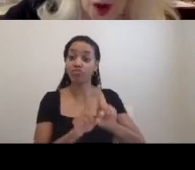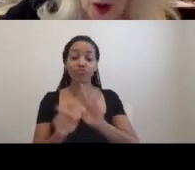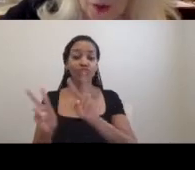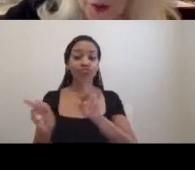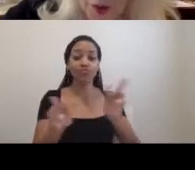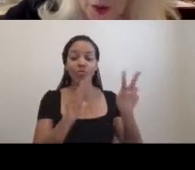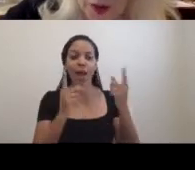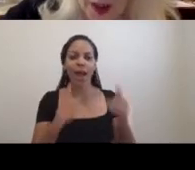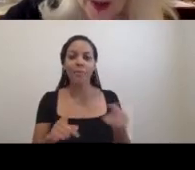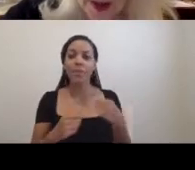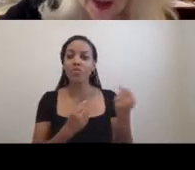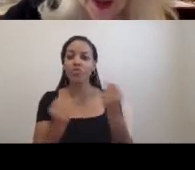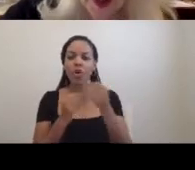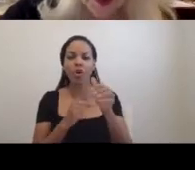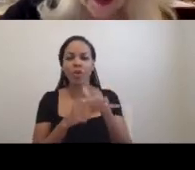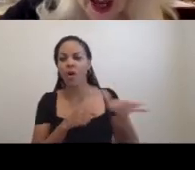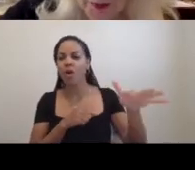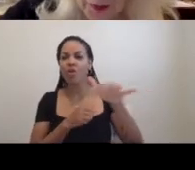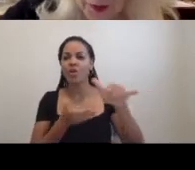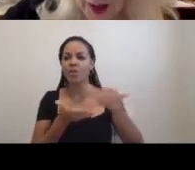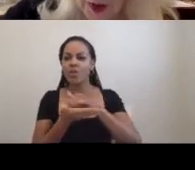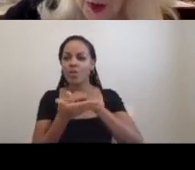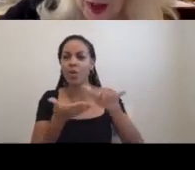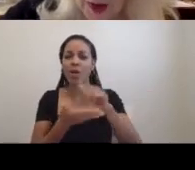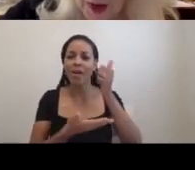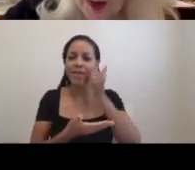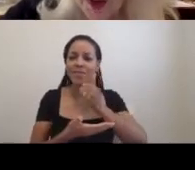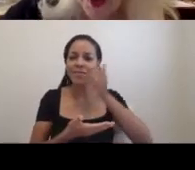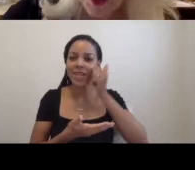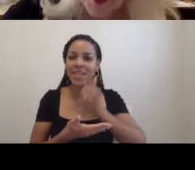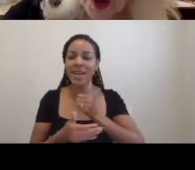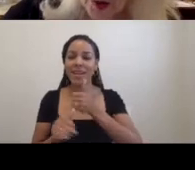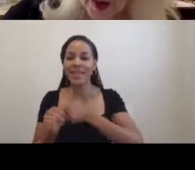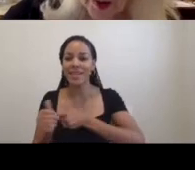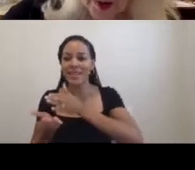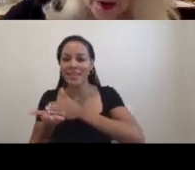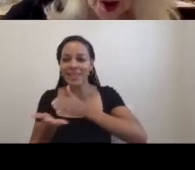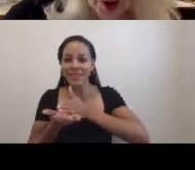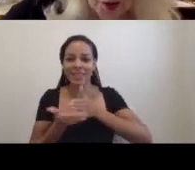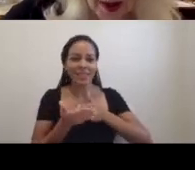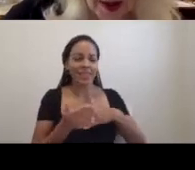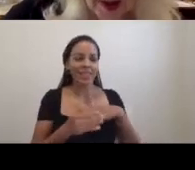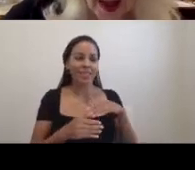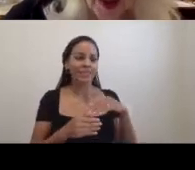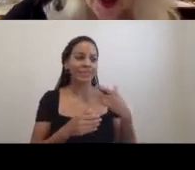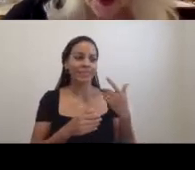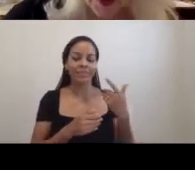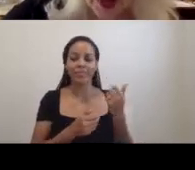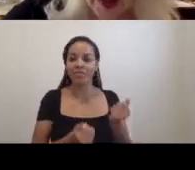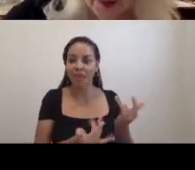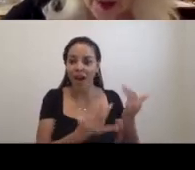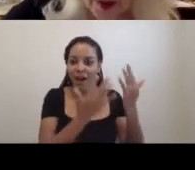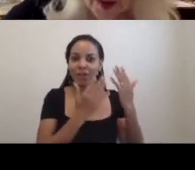all over New York City, day after day, sections, incinerators, training classes,